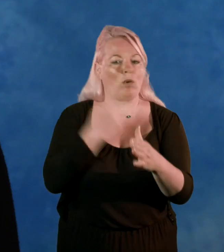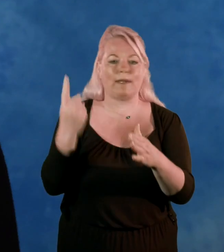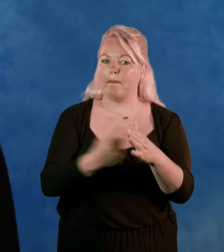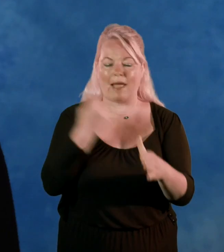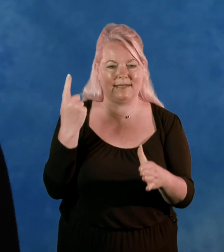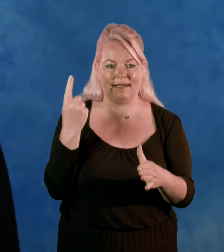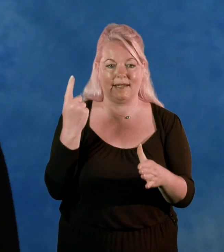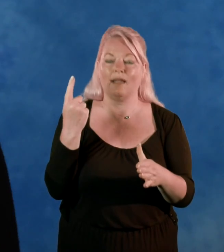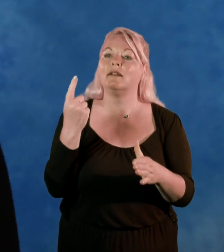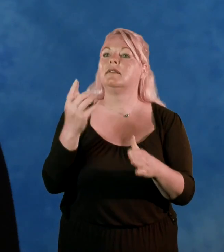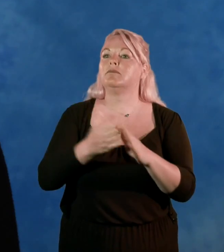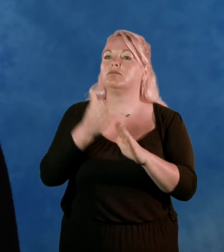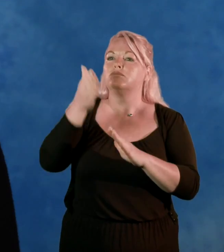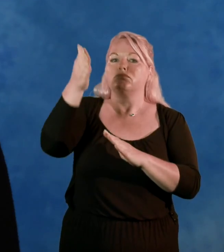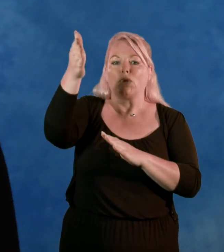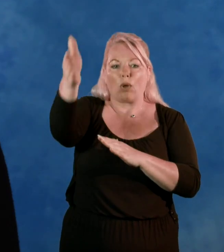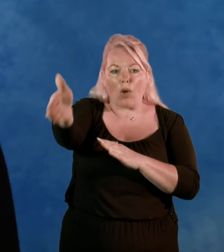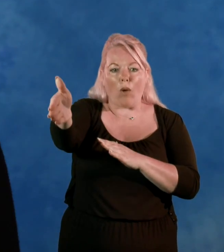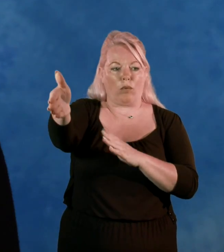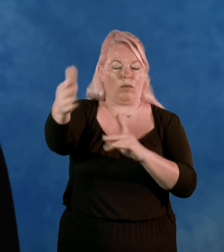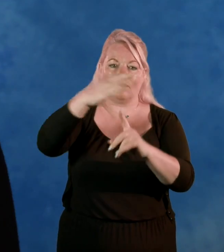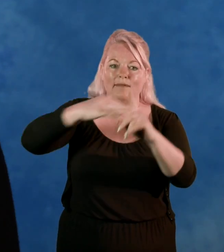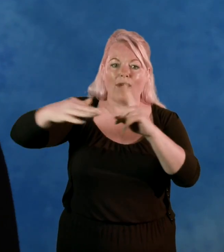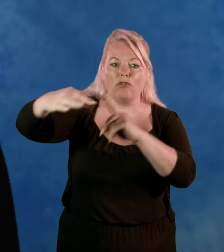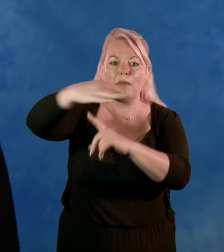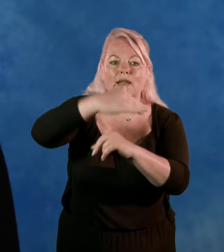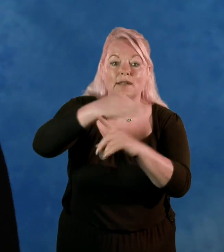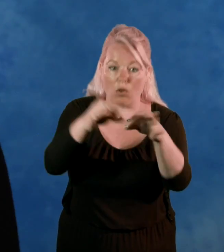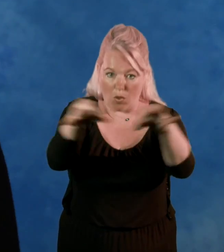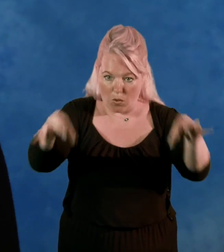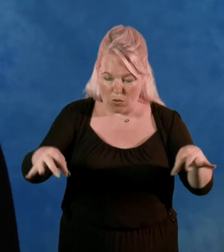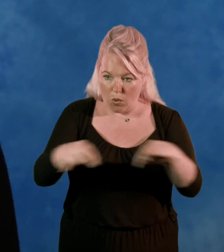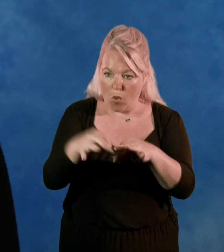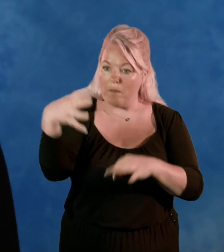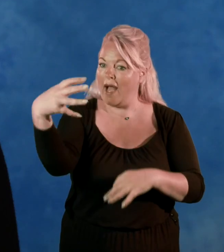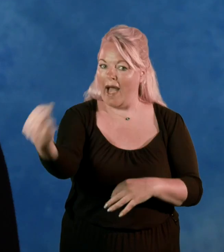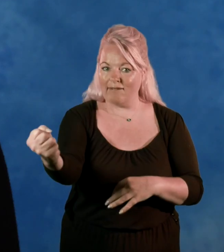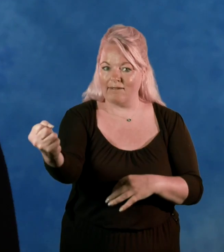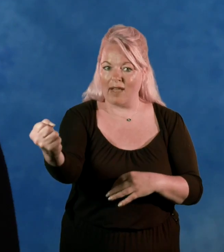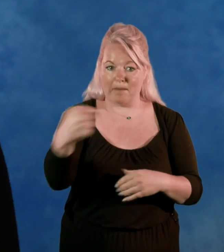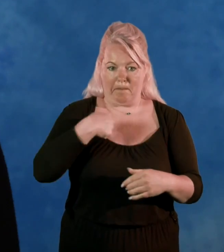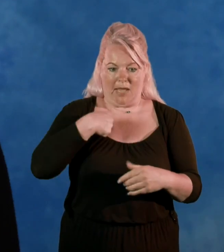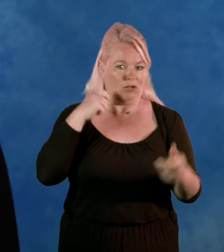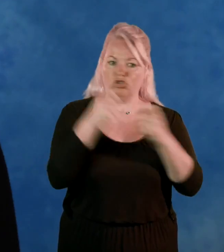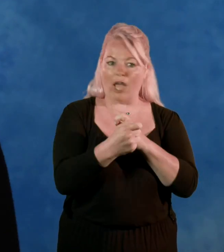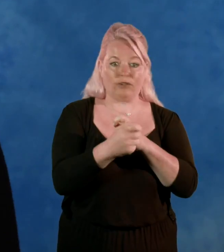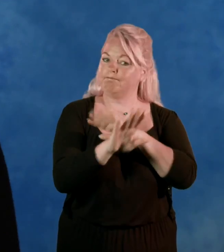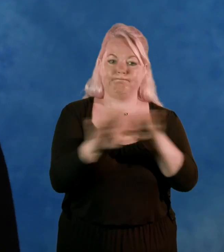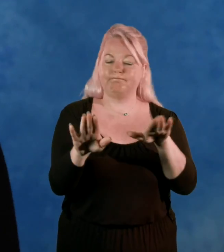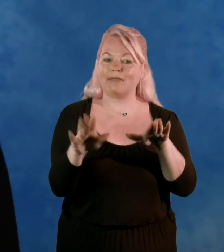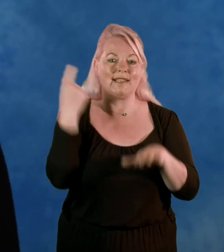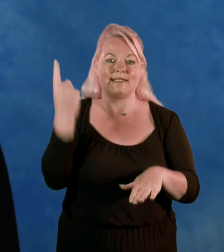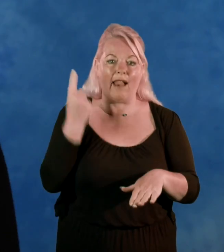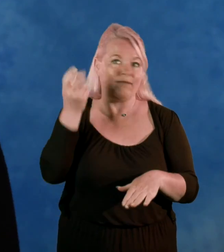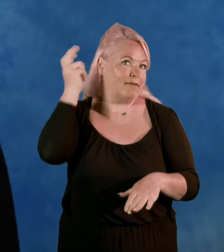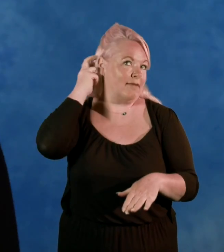so if I go to an environment where there is a loop it automatically switches on and the processor uses